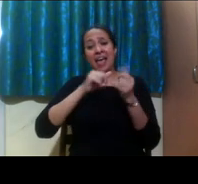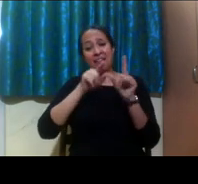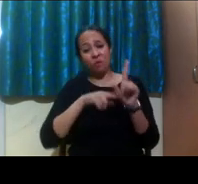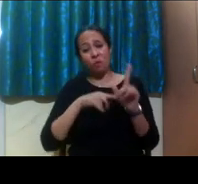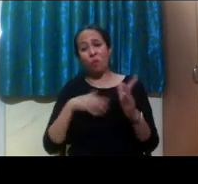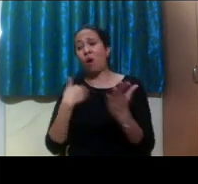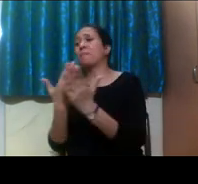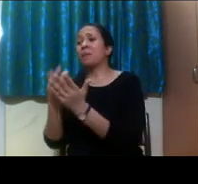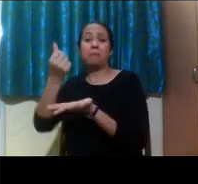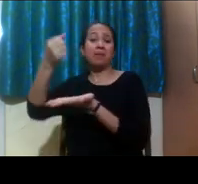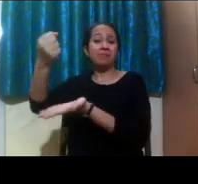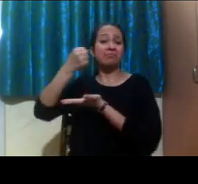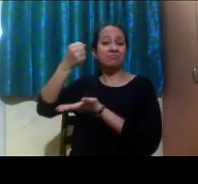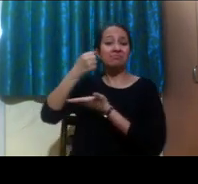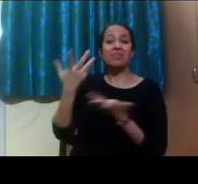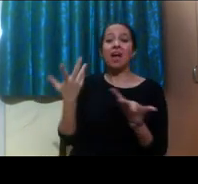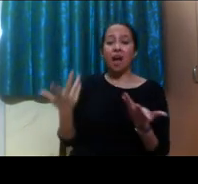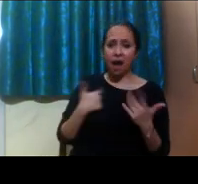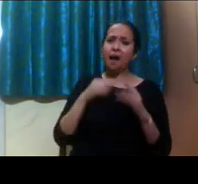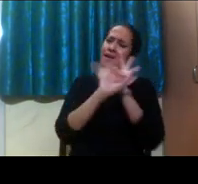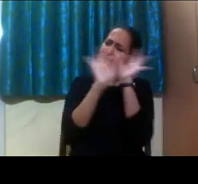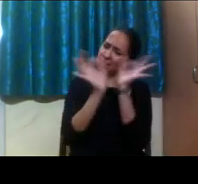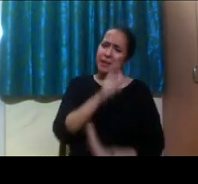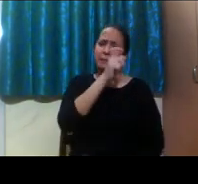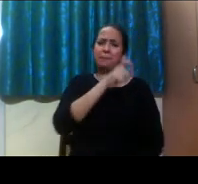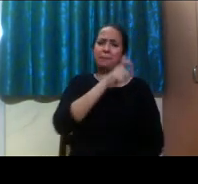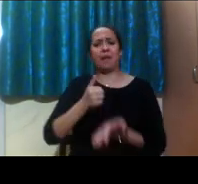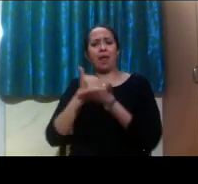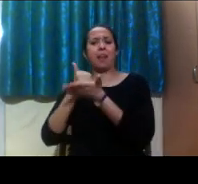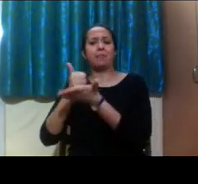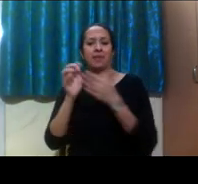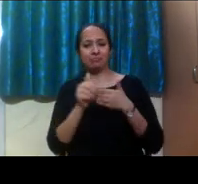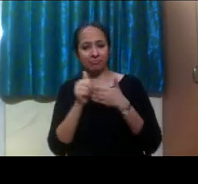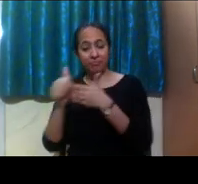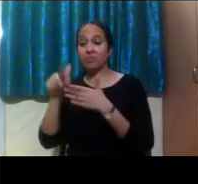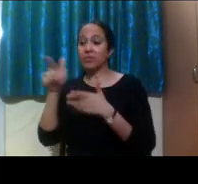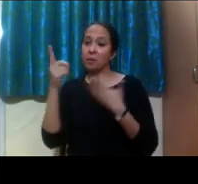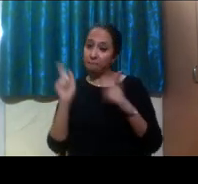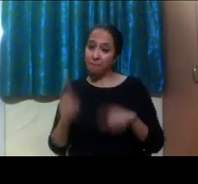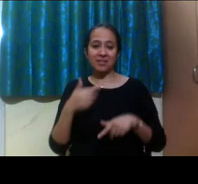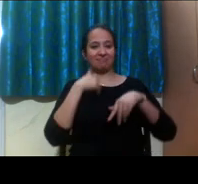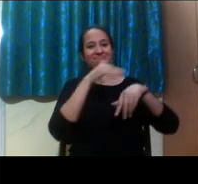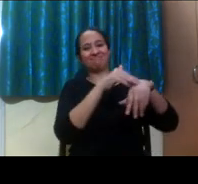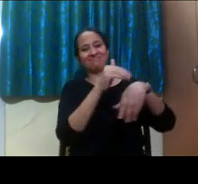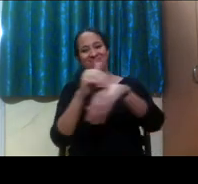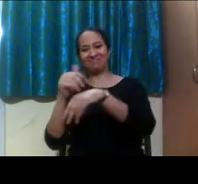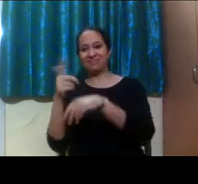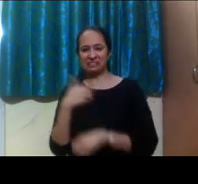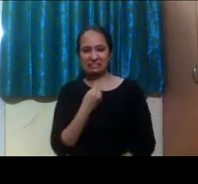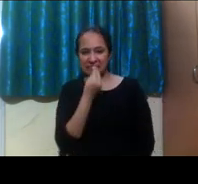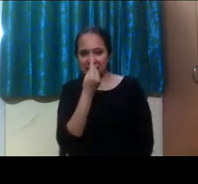our advisors are available to help you. Do feel free to contact a center near you.